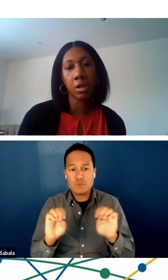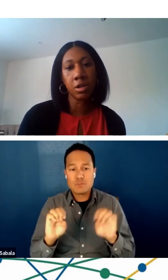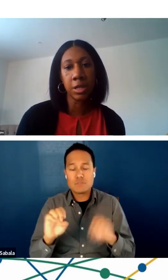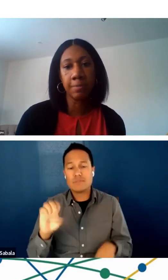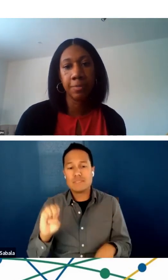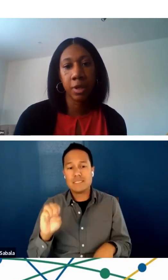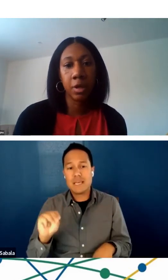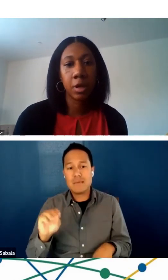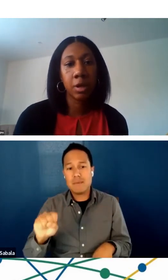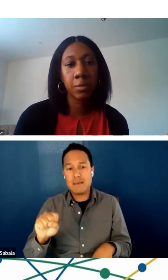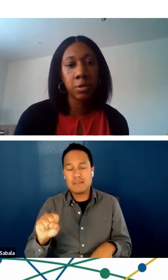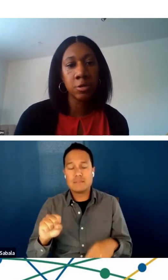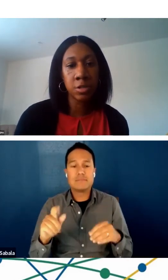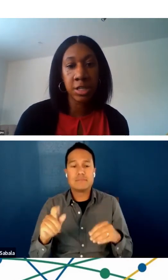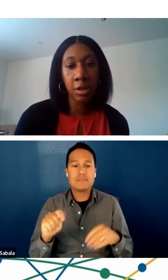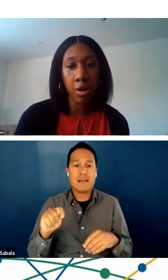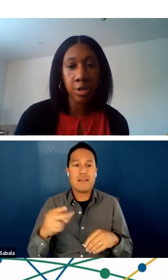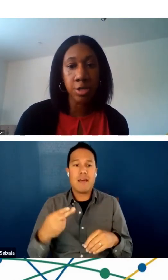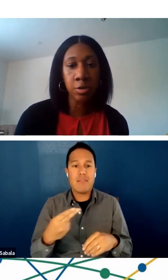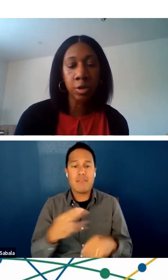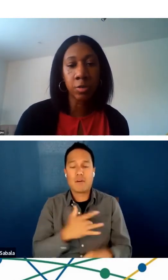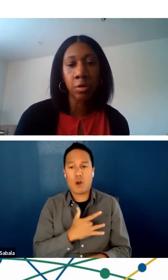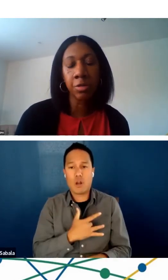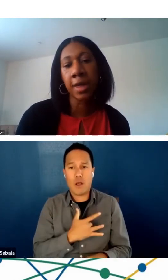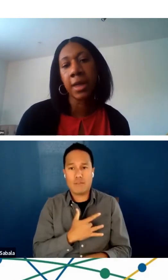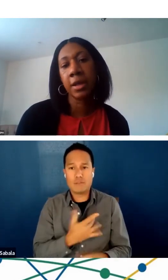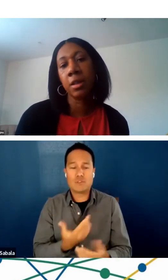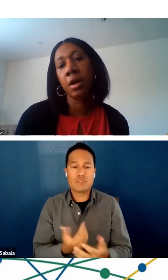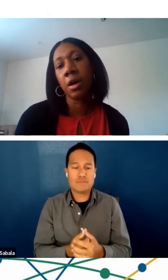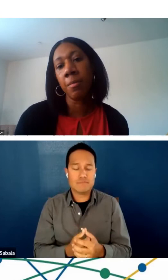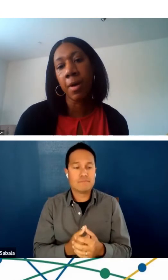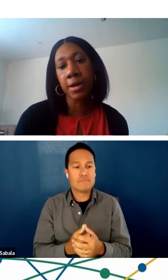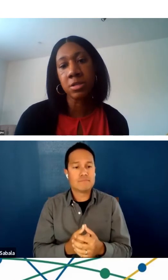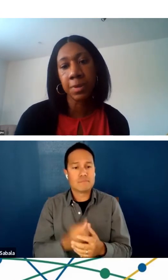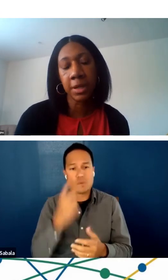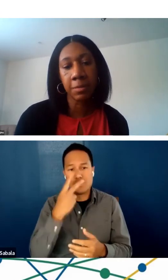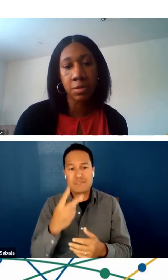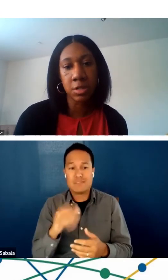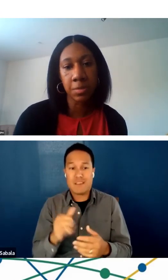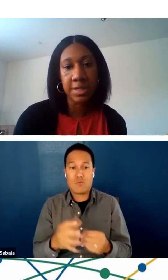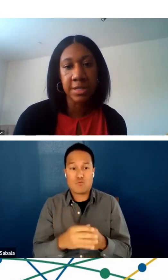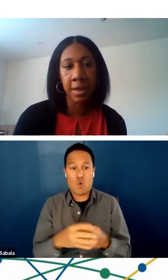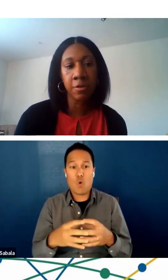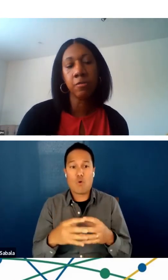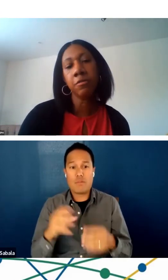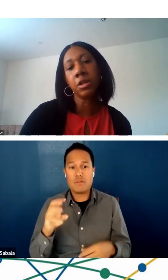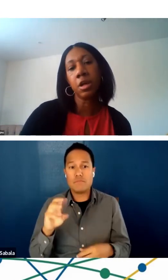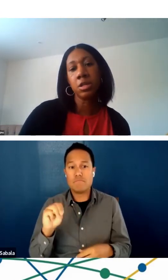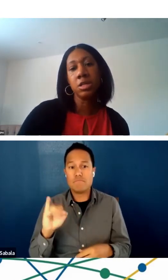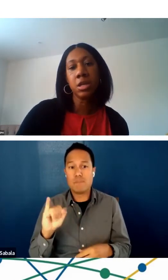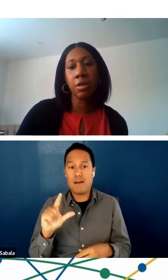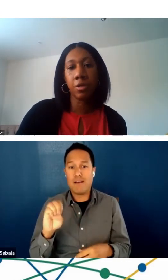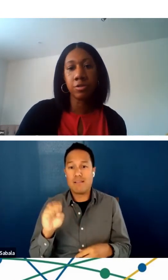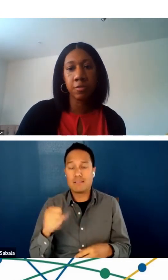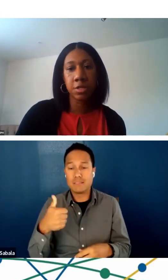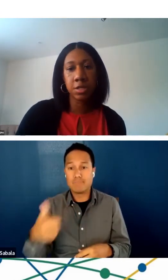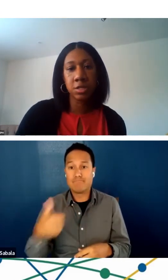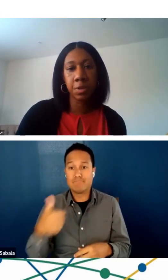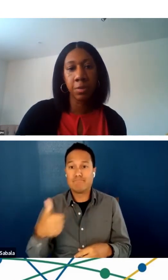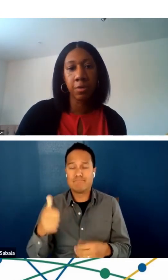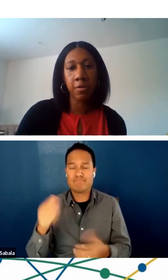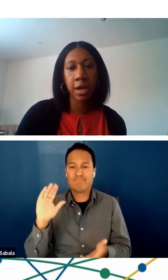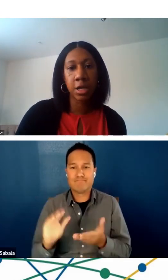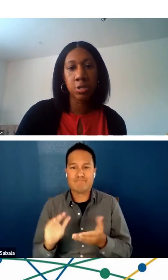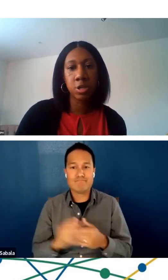-cardiology. You'll see also a growth in the miles being able to be saved via the telehealth